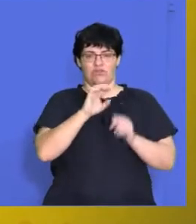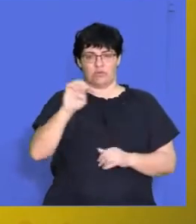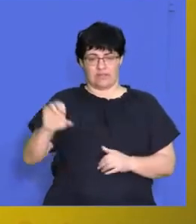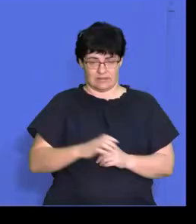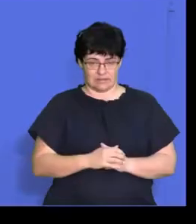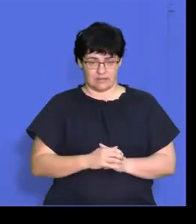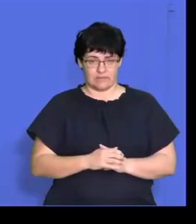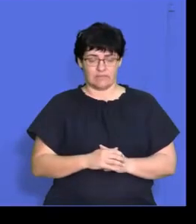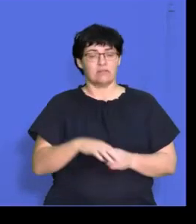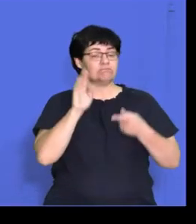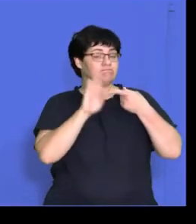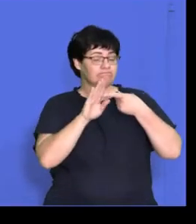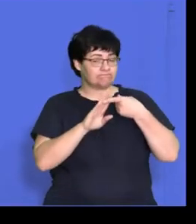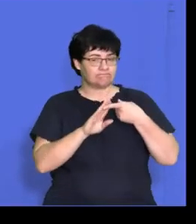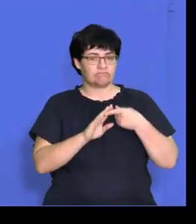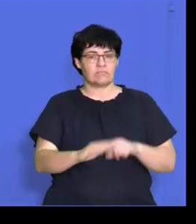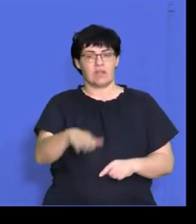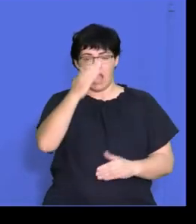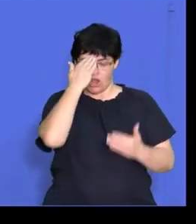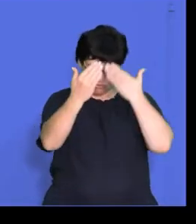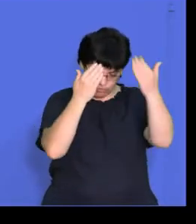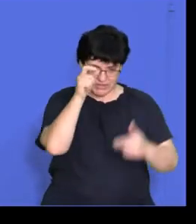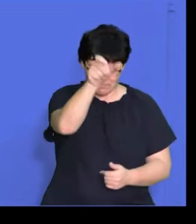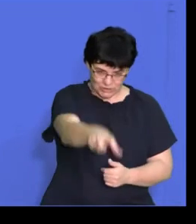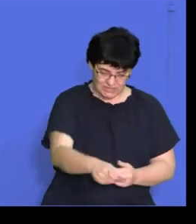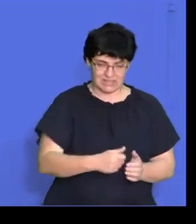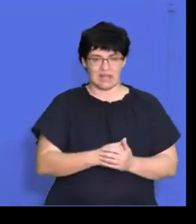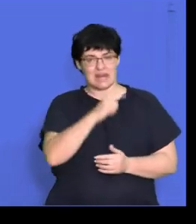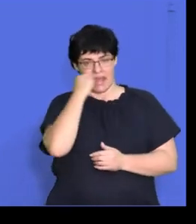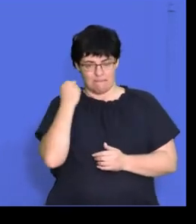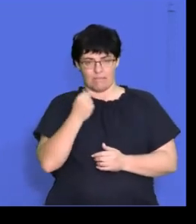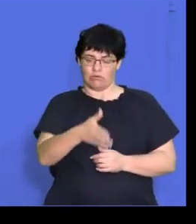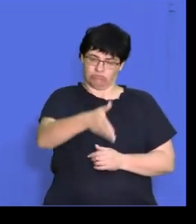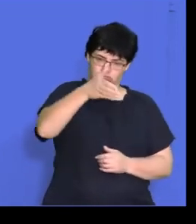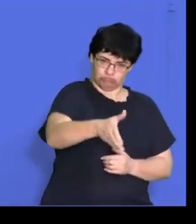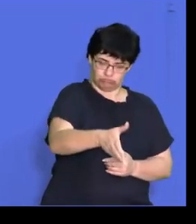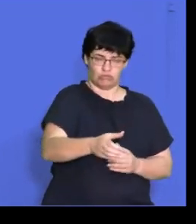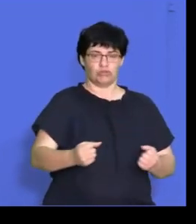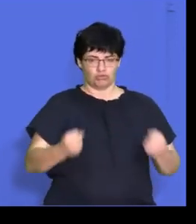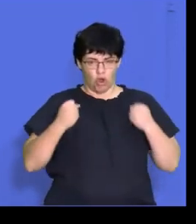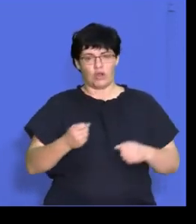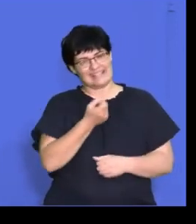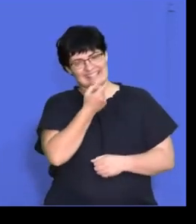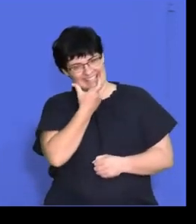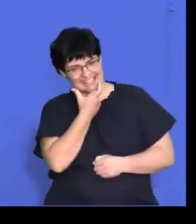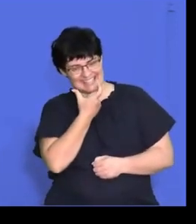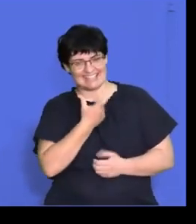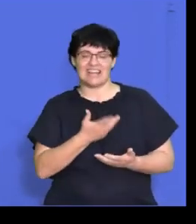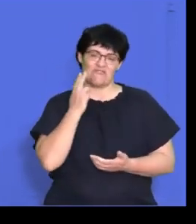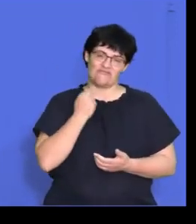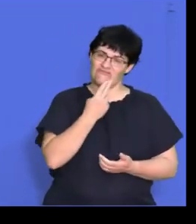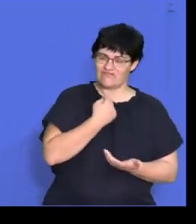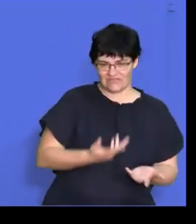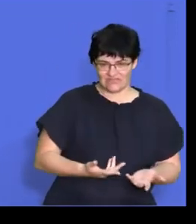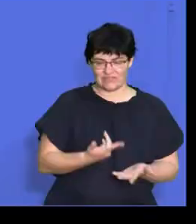All if we look first and through all, greet the interviewer by name with a solid handshake and a friendly smile. All right, so